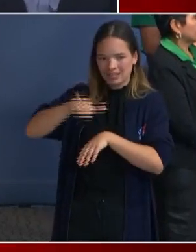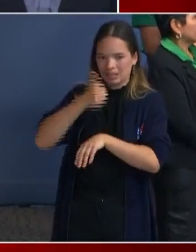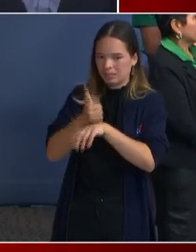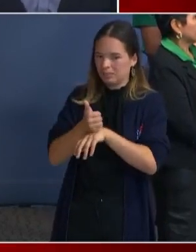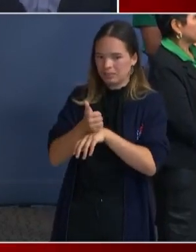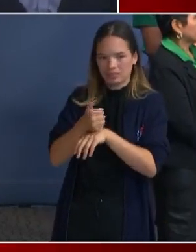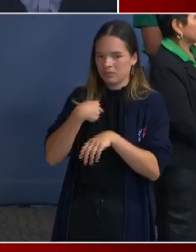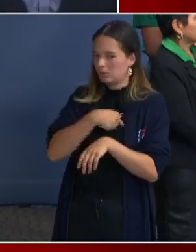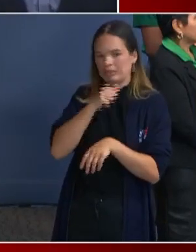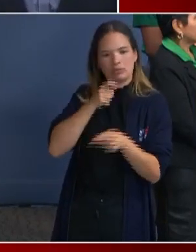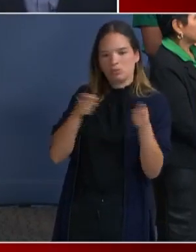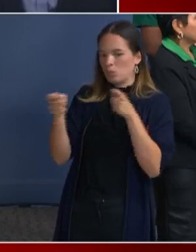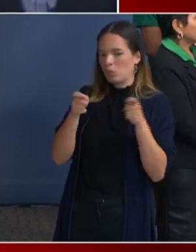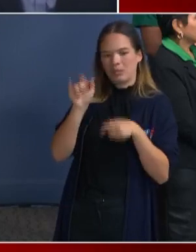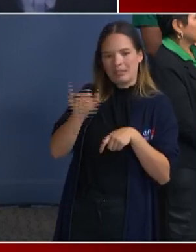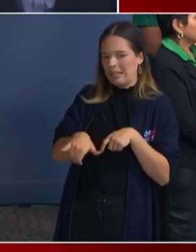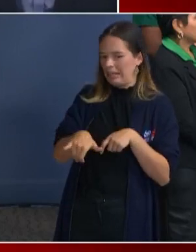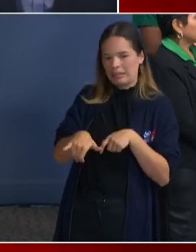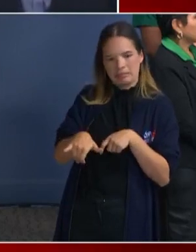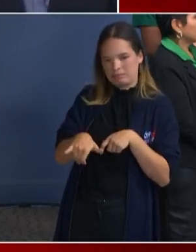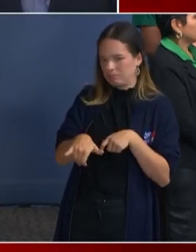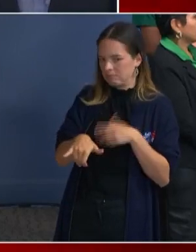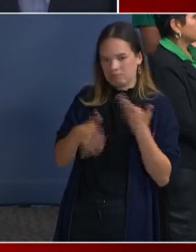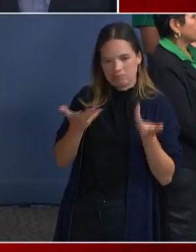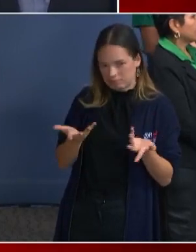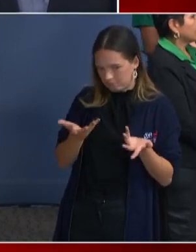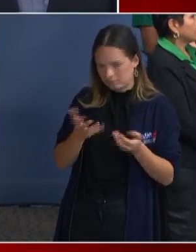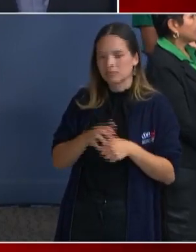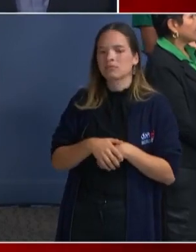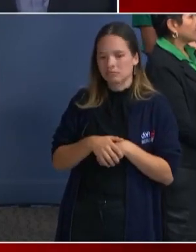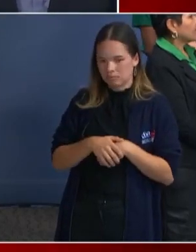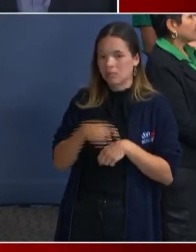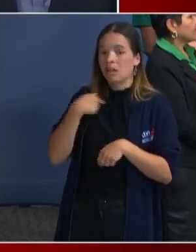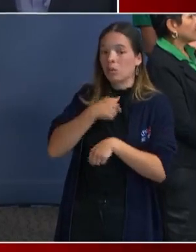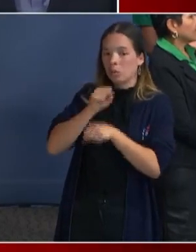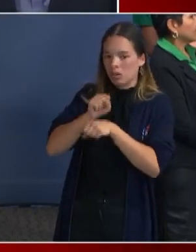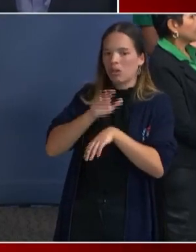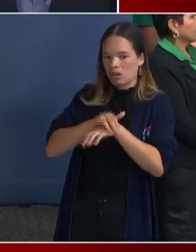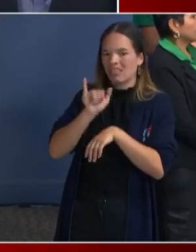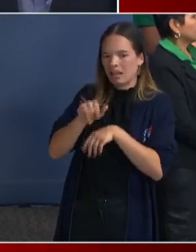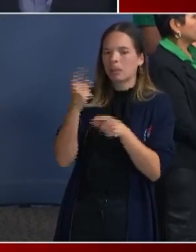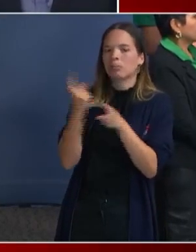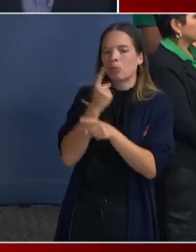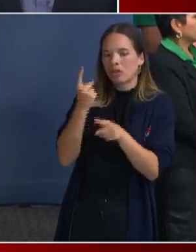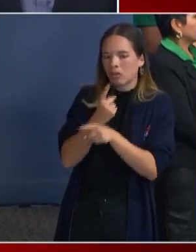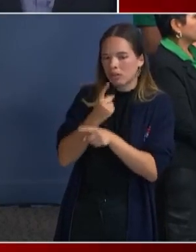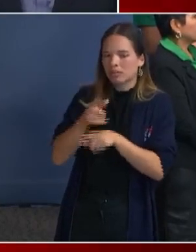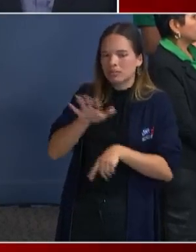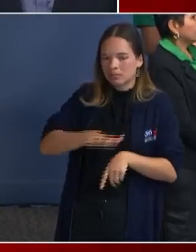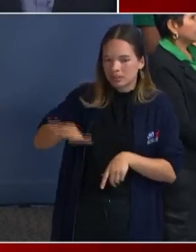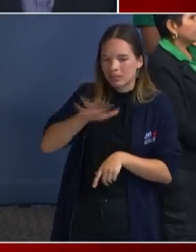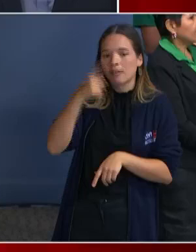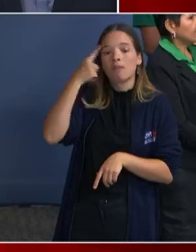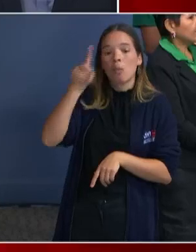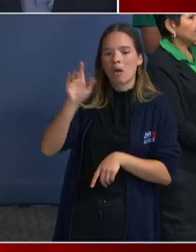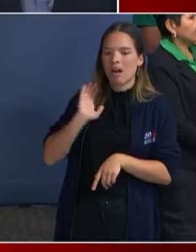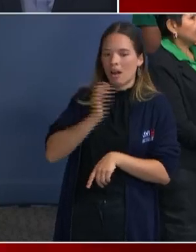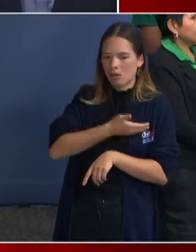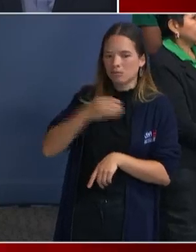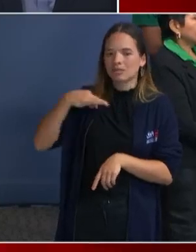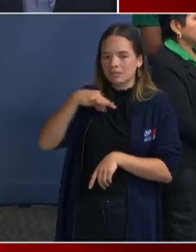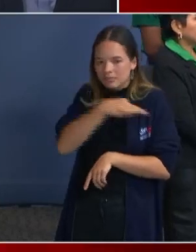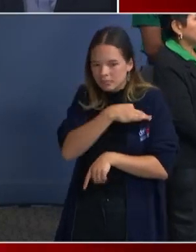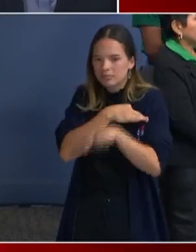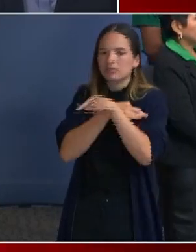And we continue to work on having the appropriate space for our staff, contract staff, and potentially